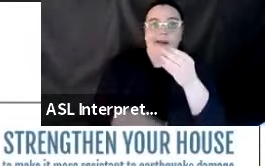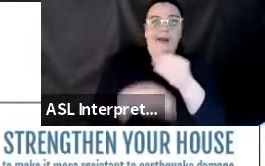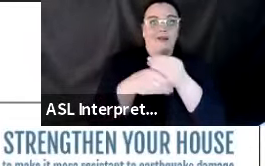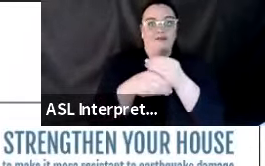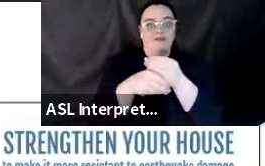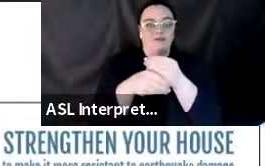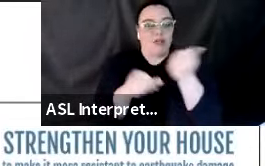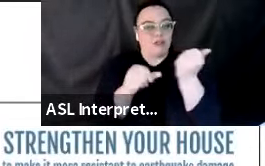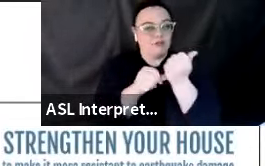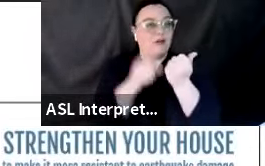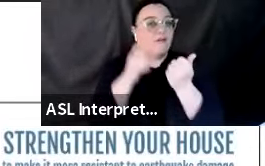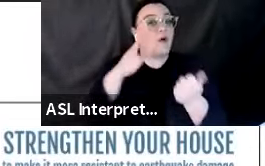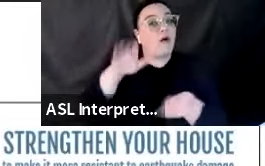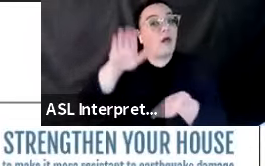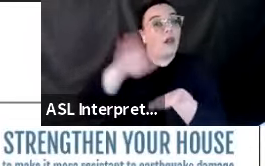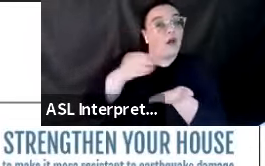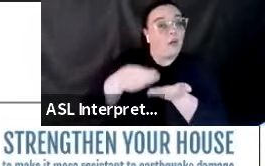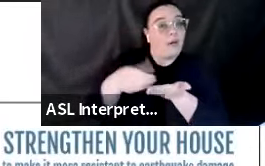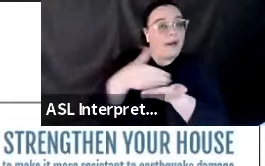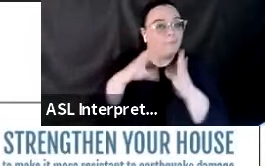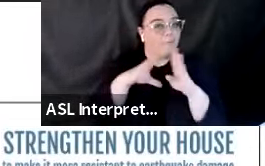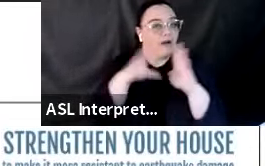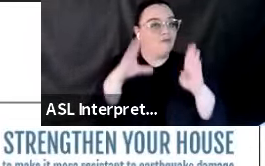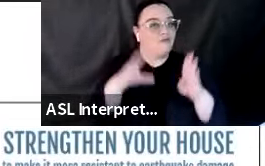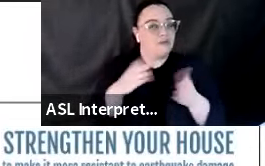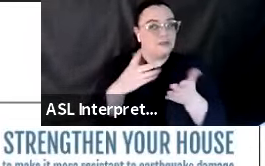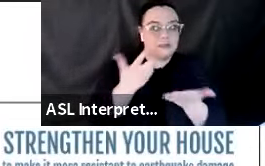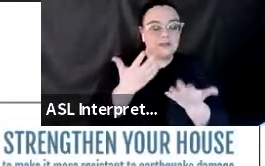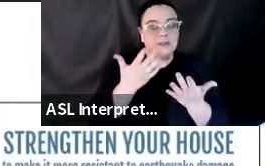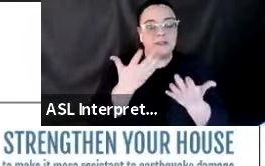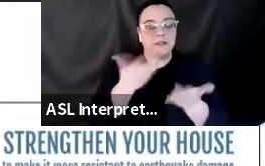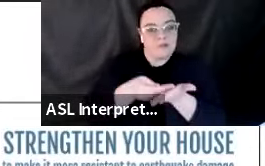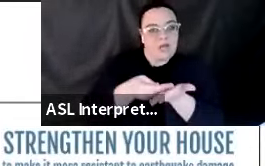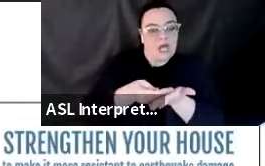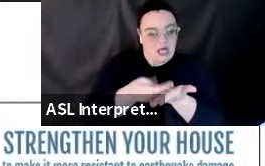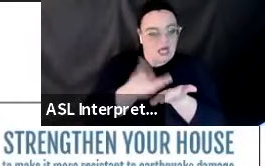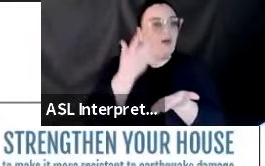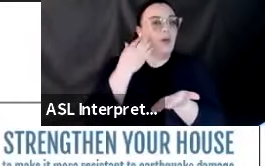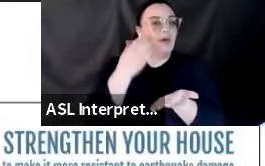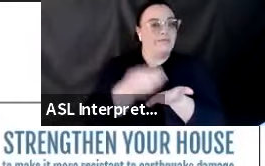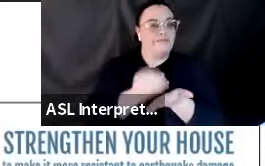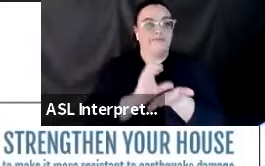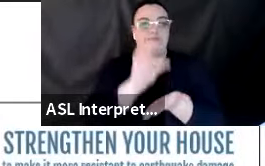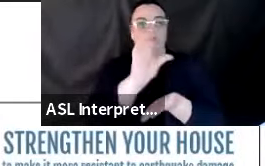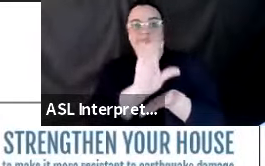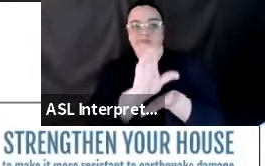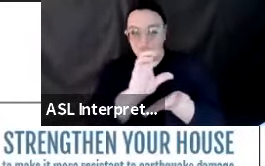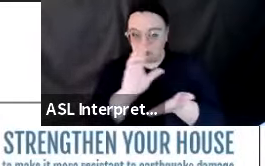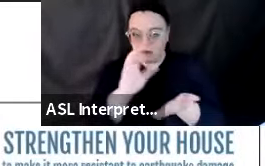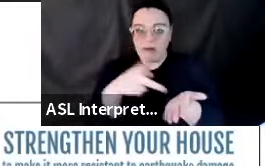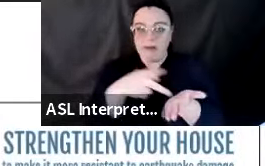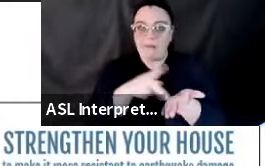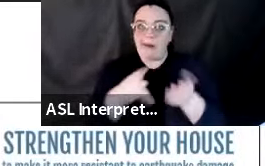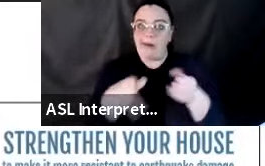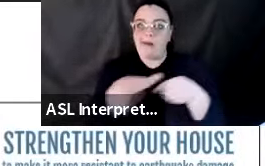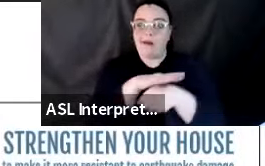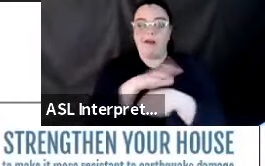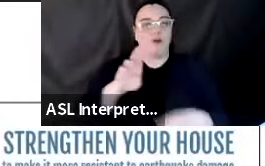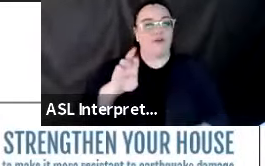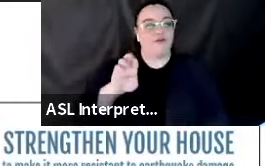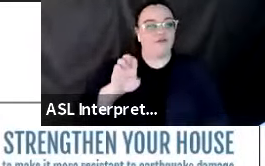for low-income households to help to pay for the entire cost of the retrofit. So,